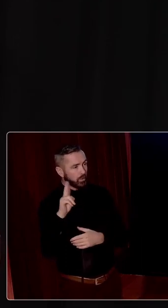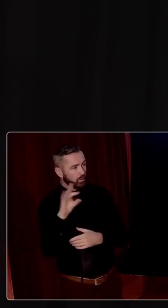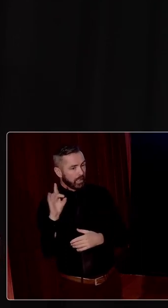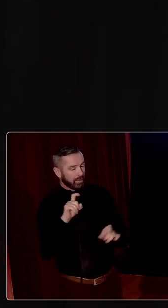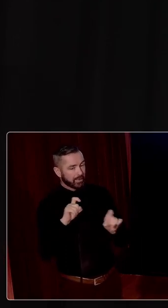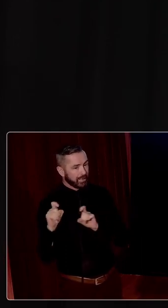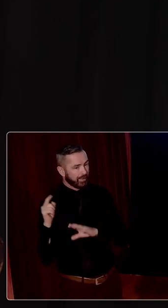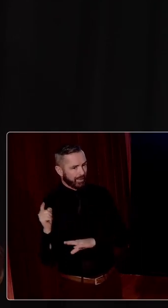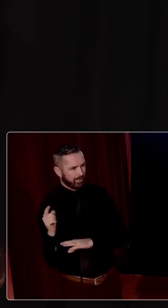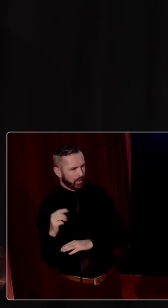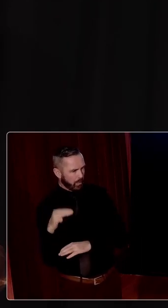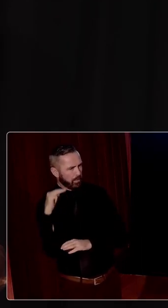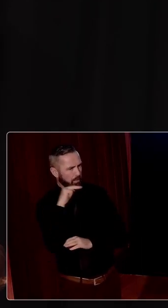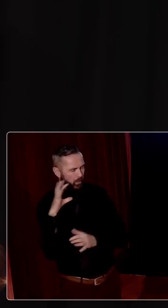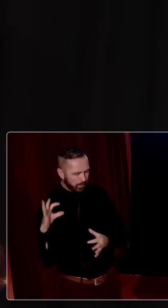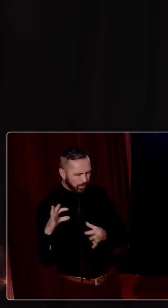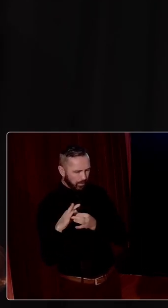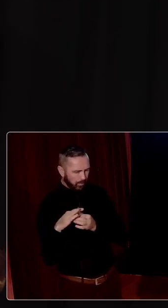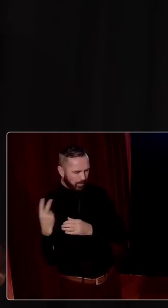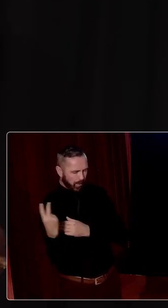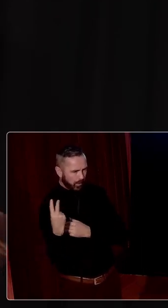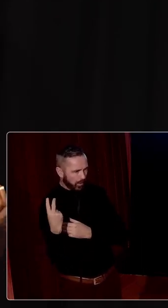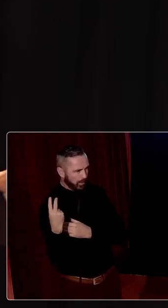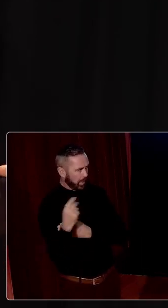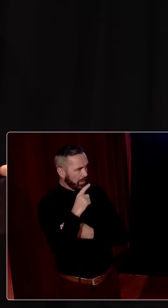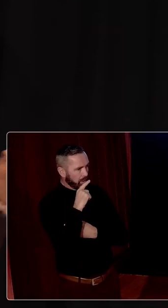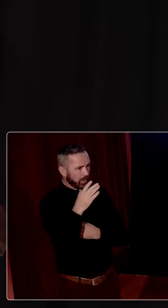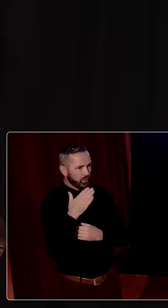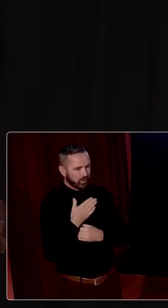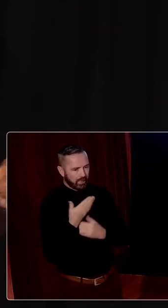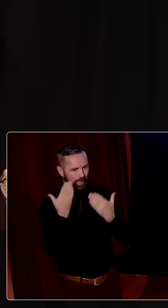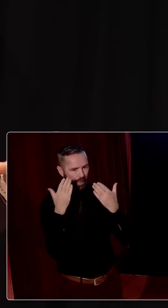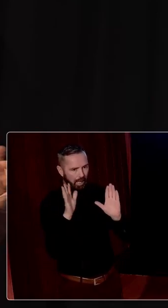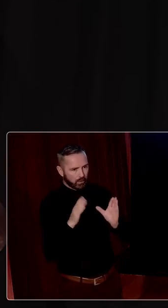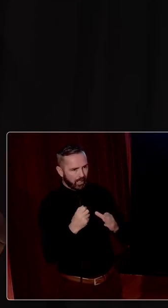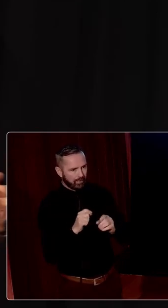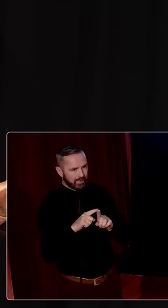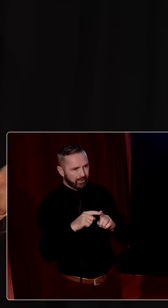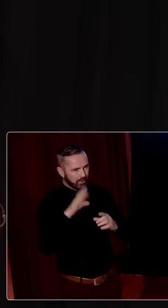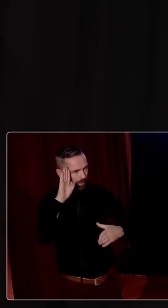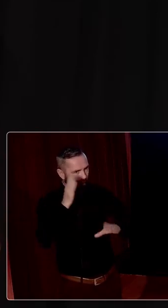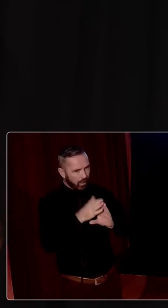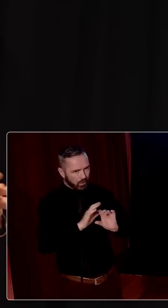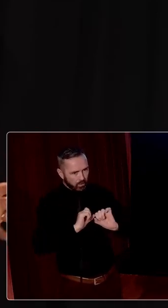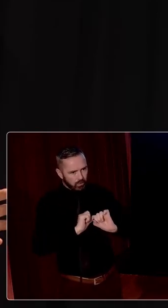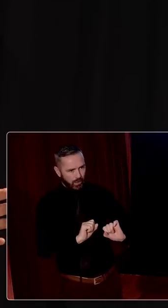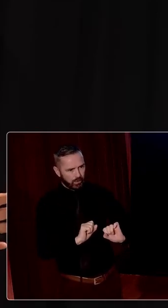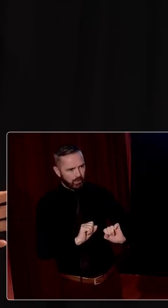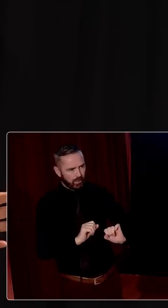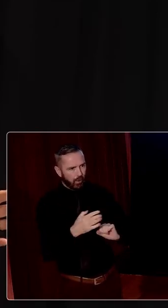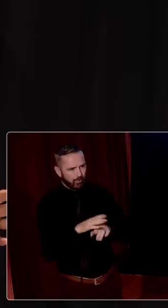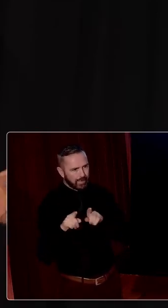still a very important partner, but it just loosened the psychological pressure of this